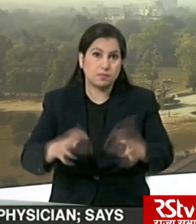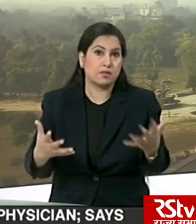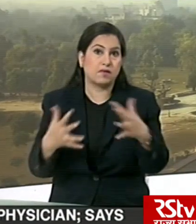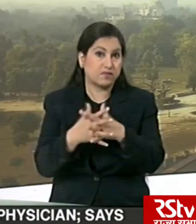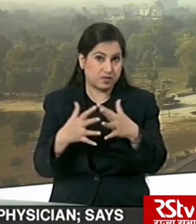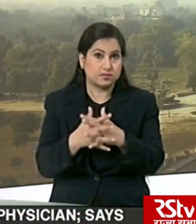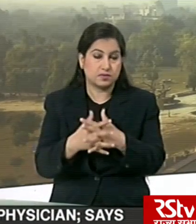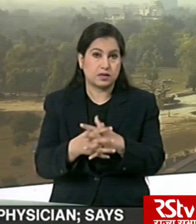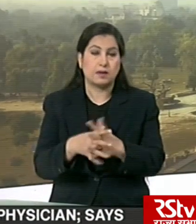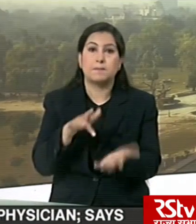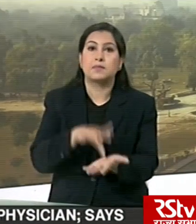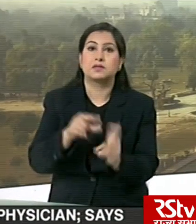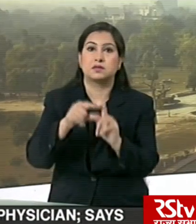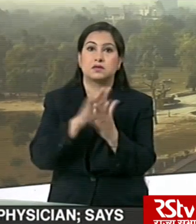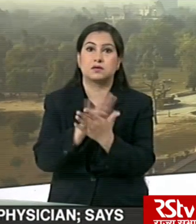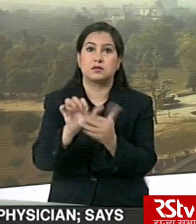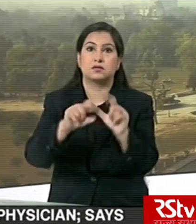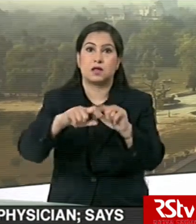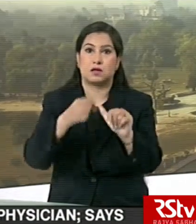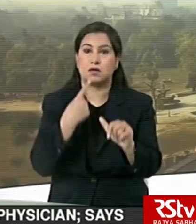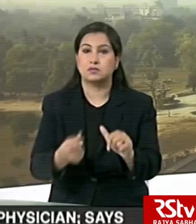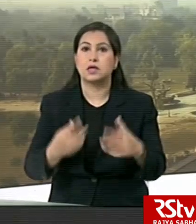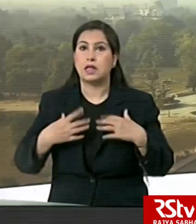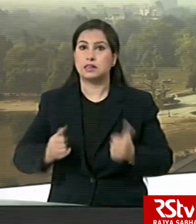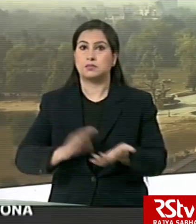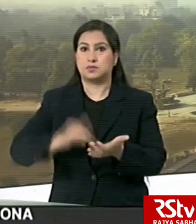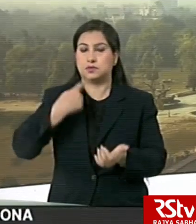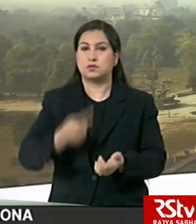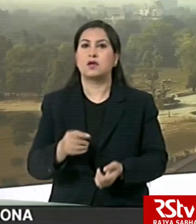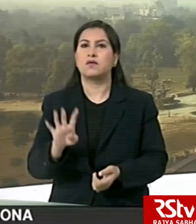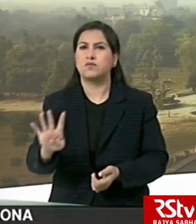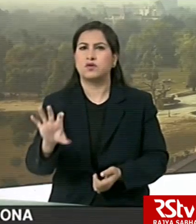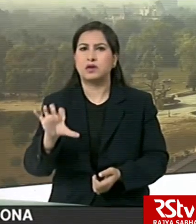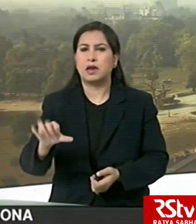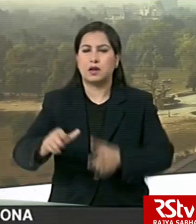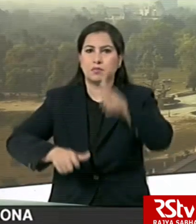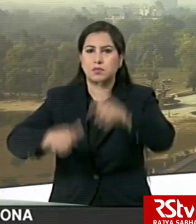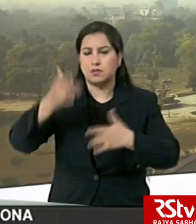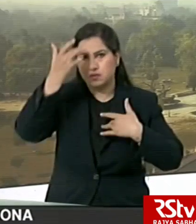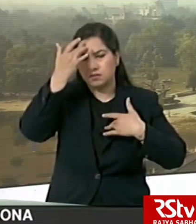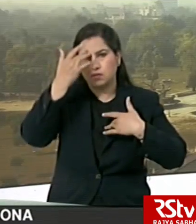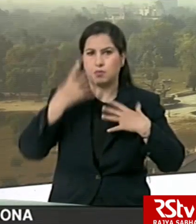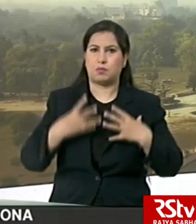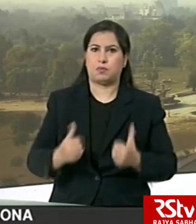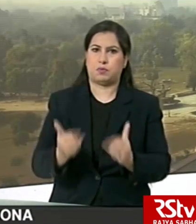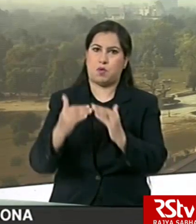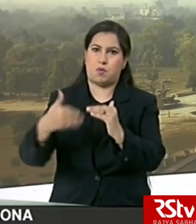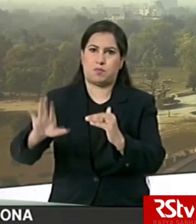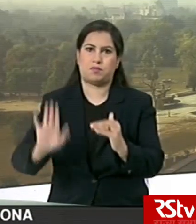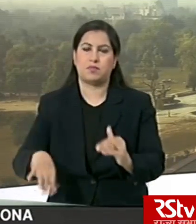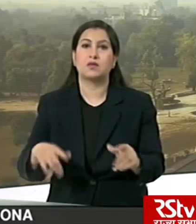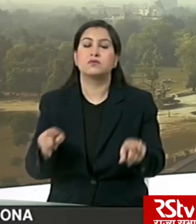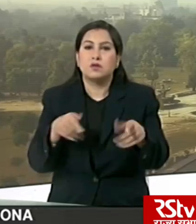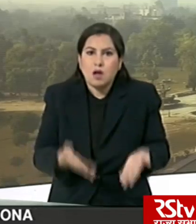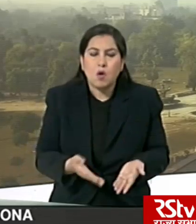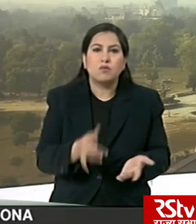on Wednesday, in Dhaka, the health minister said that 49 people have recovered so far. He said that most of the